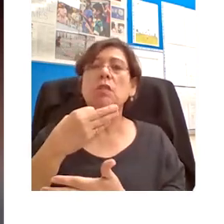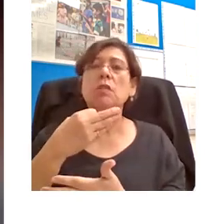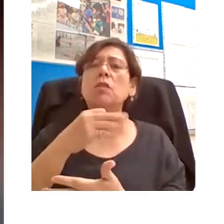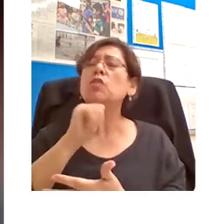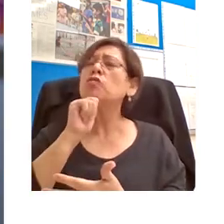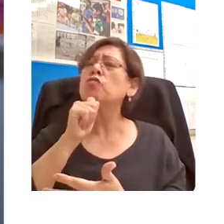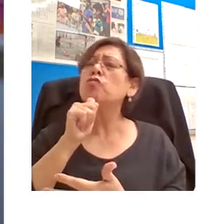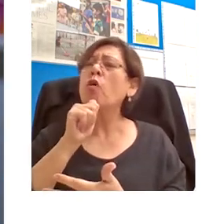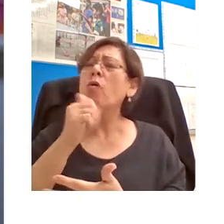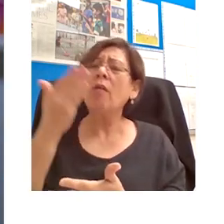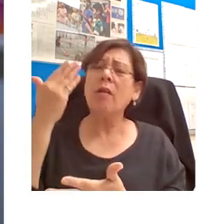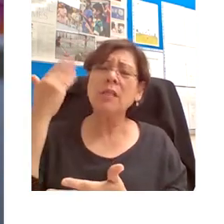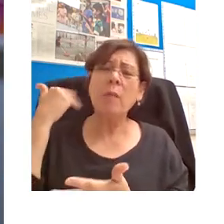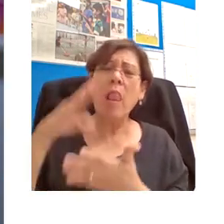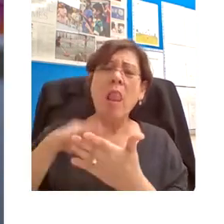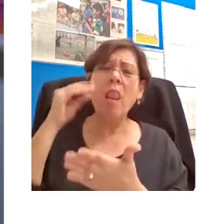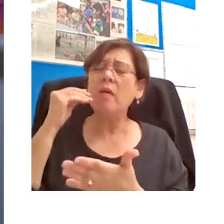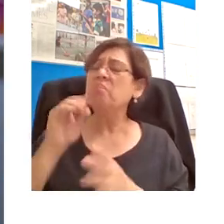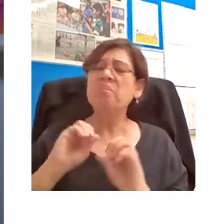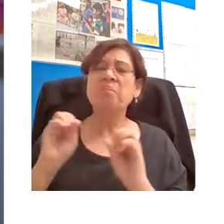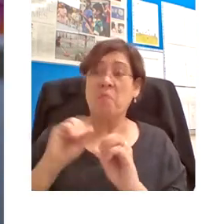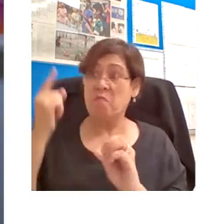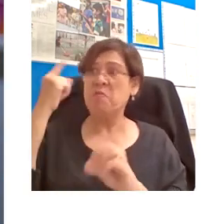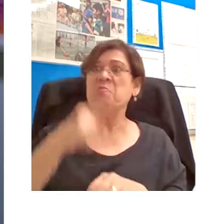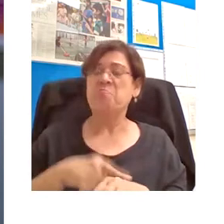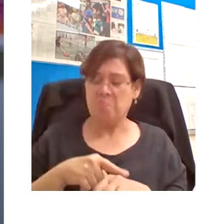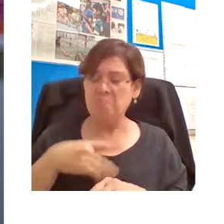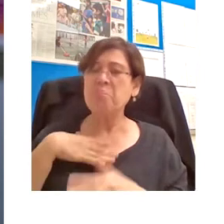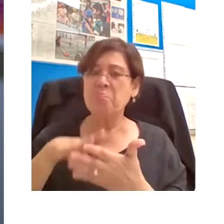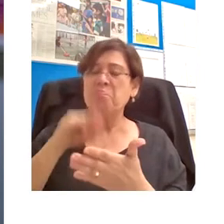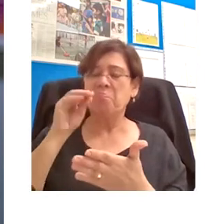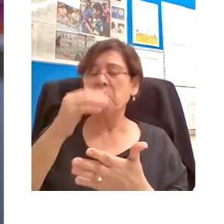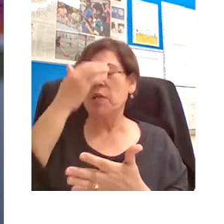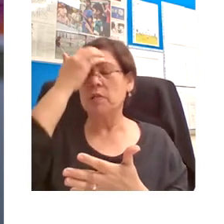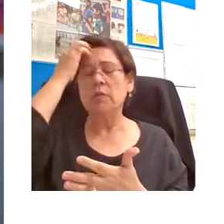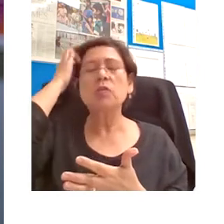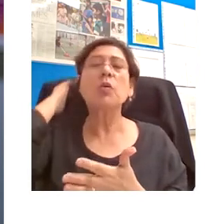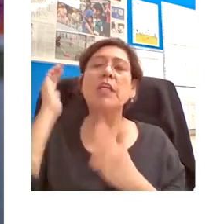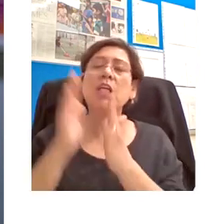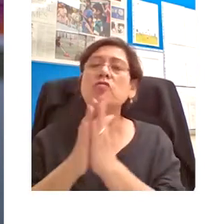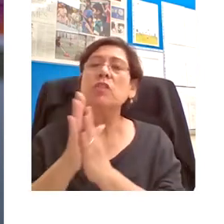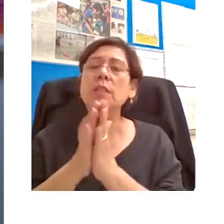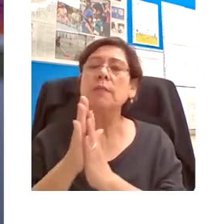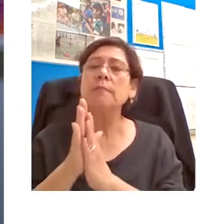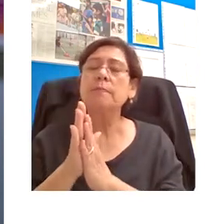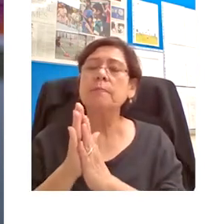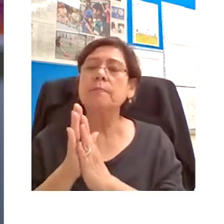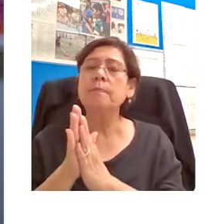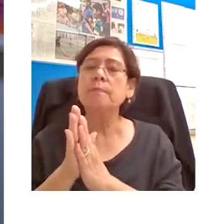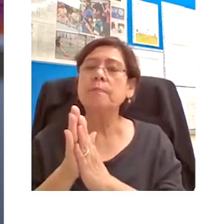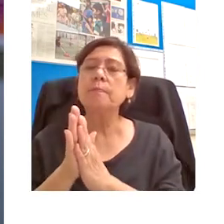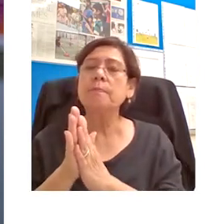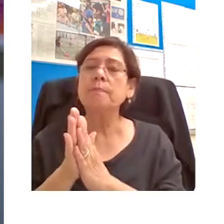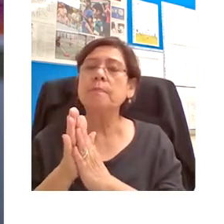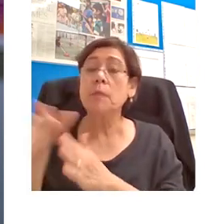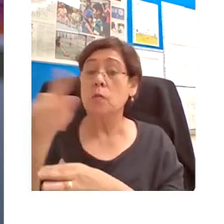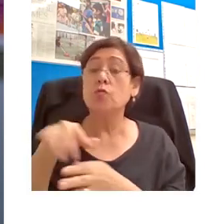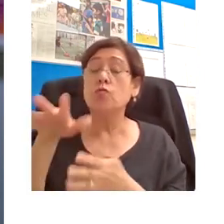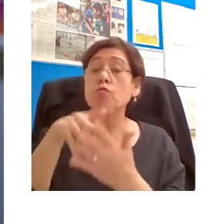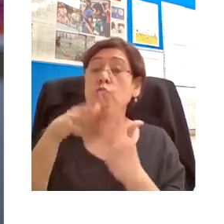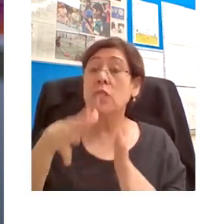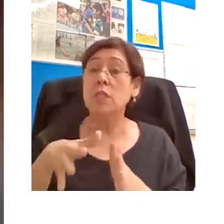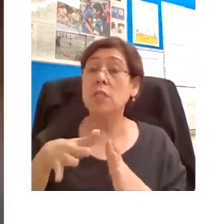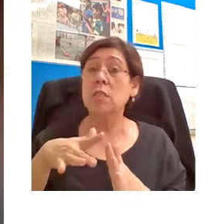has already been picked over endlessly by previous generations of students. There's something fresh and interesting to say. But the other thing that I think they particularly appreciate about